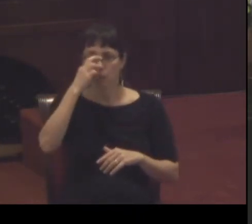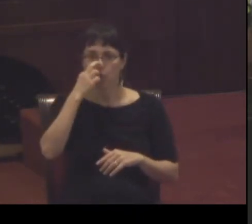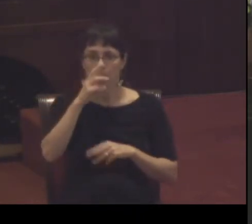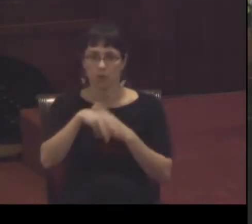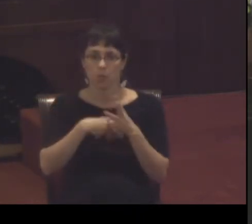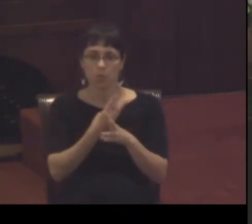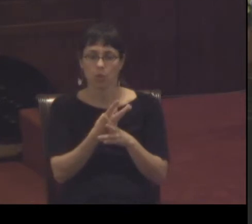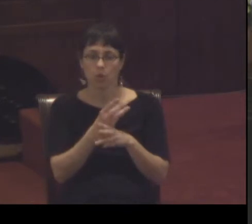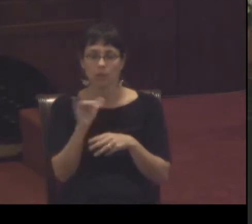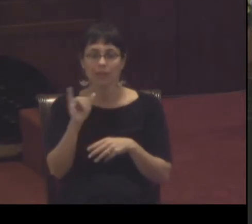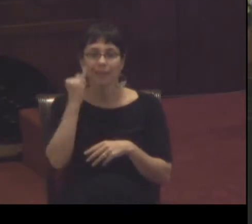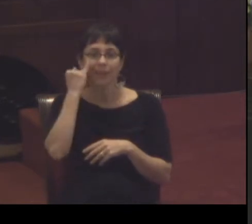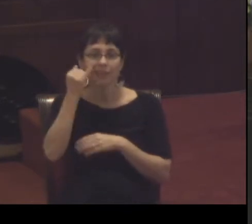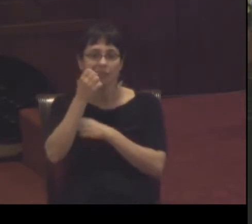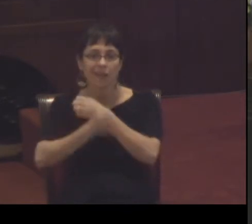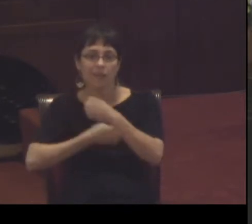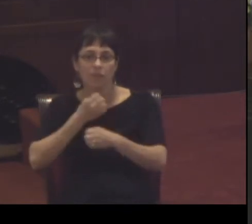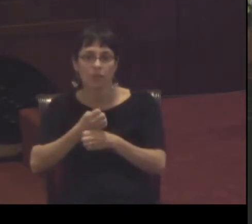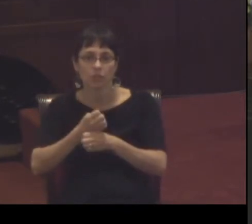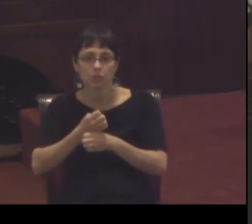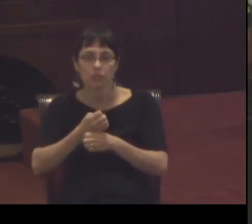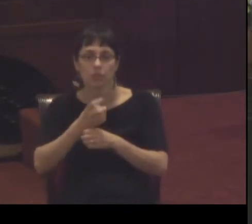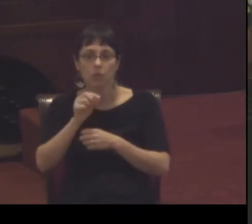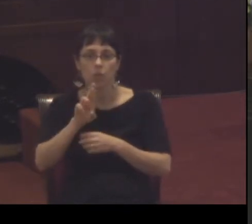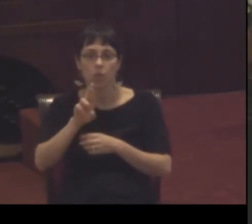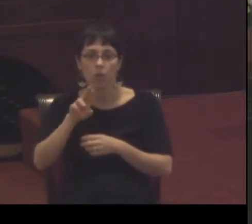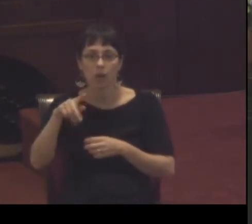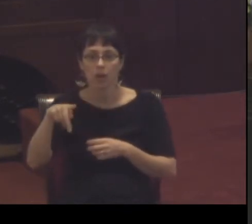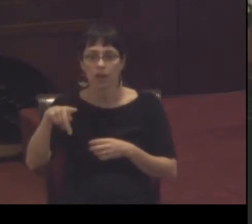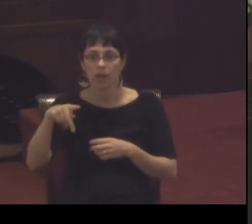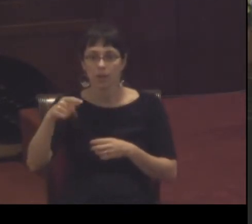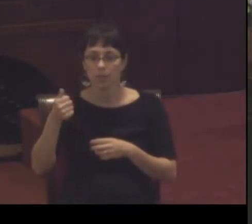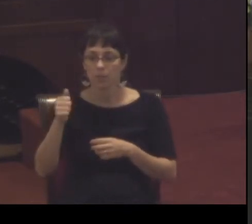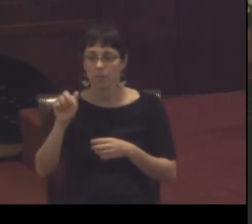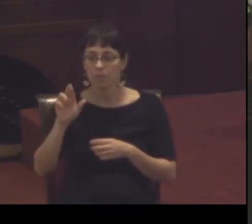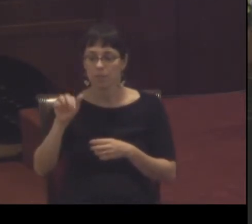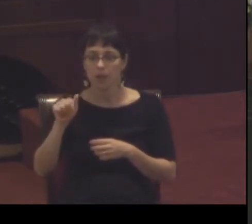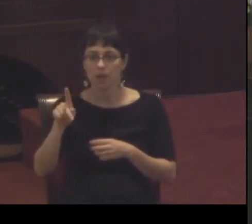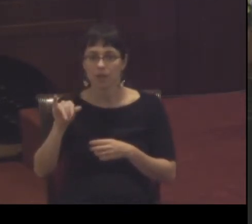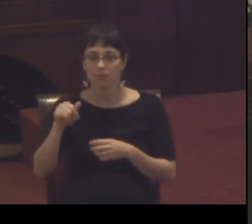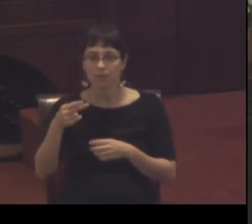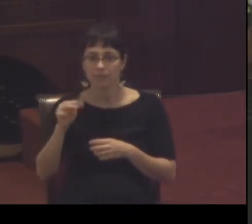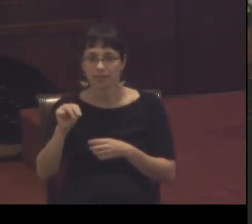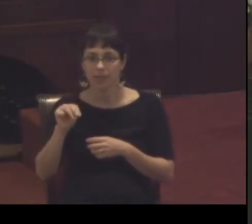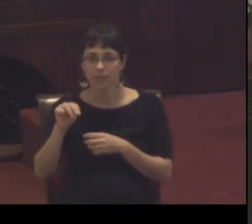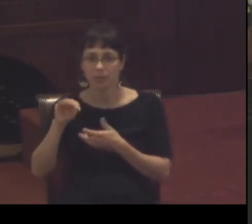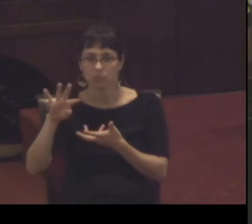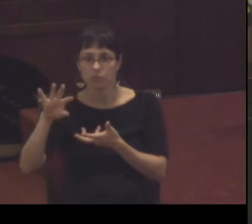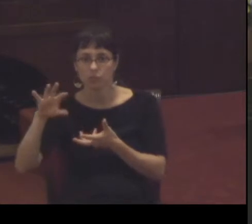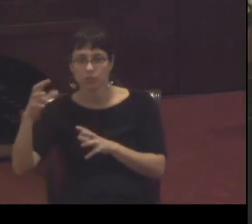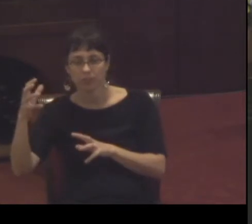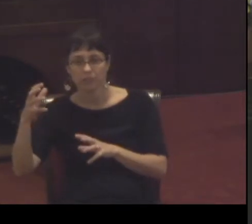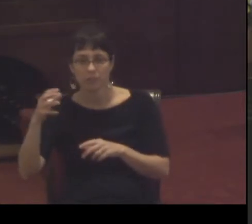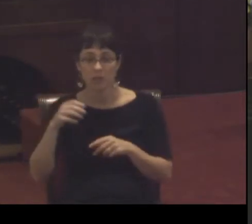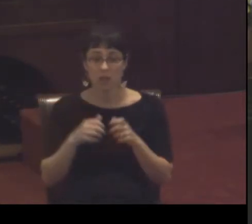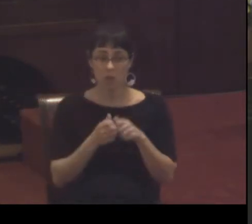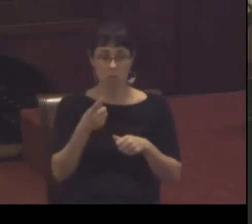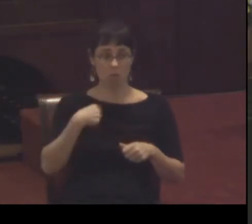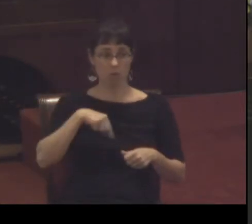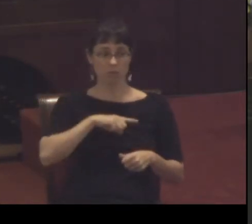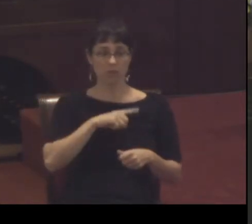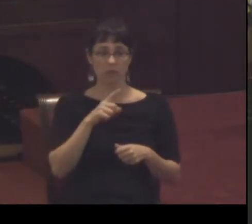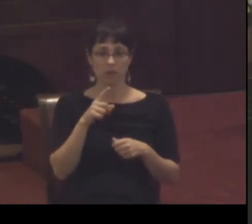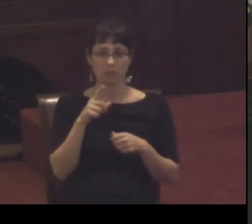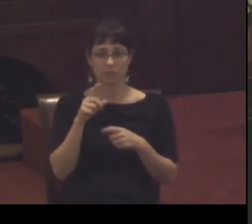today or paradigm shift most of us probably have never read Charles Darwin's Origin of Species